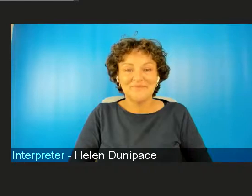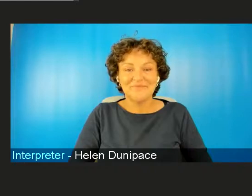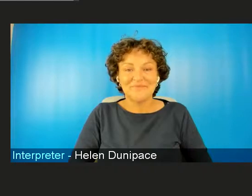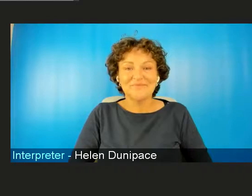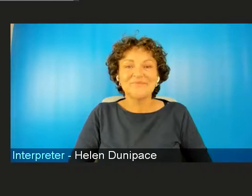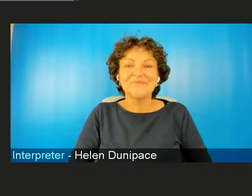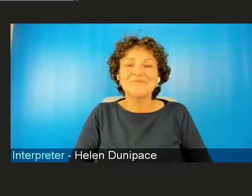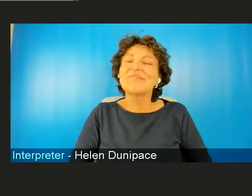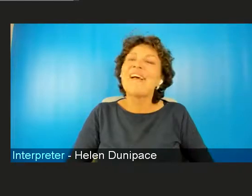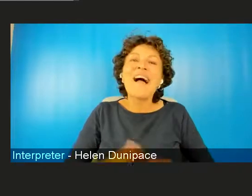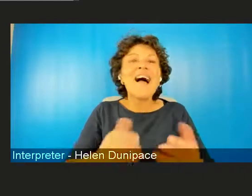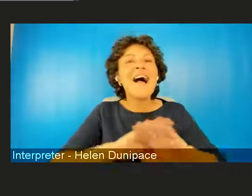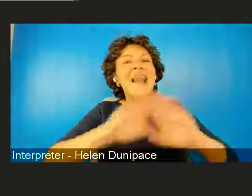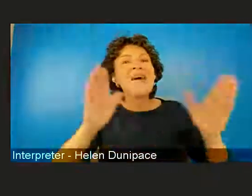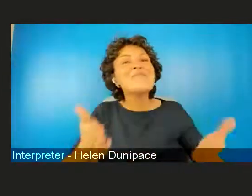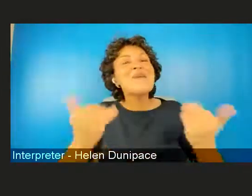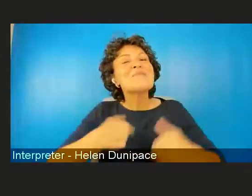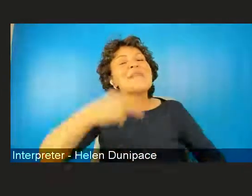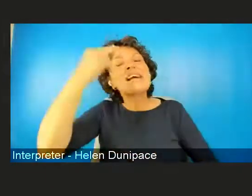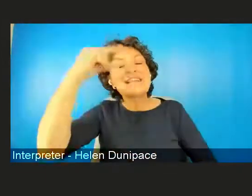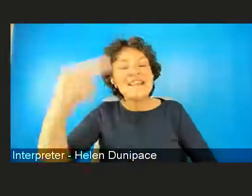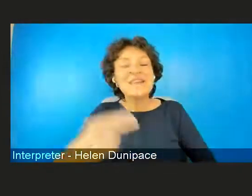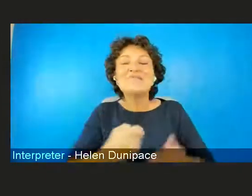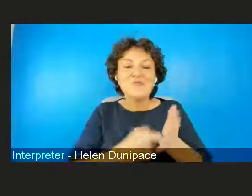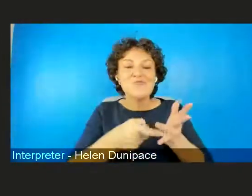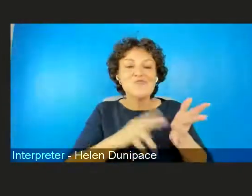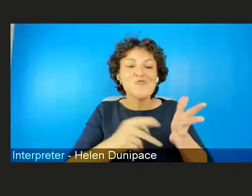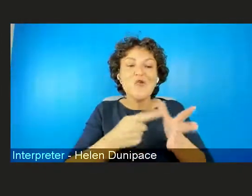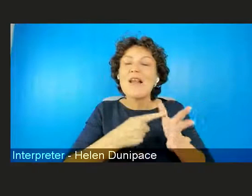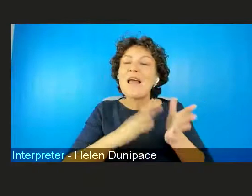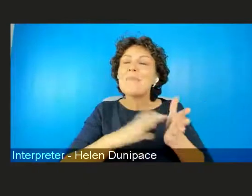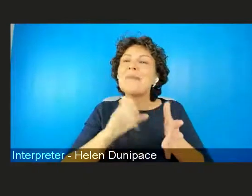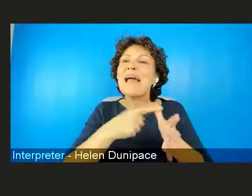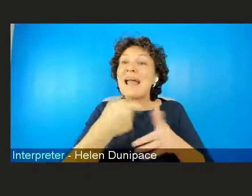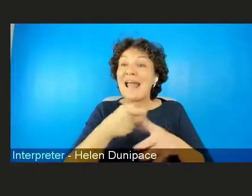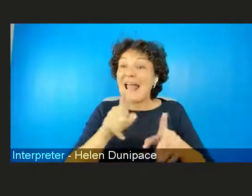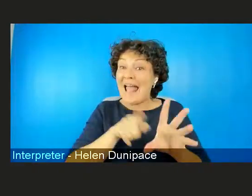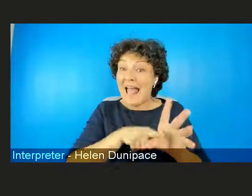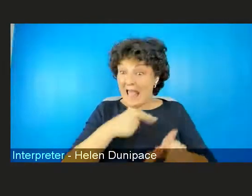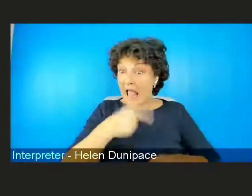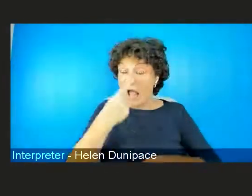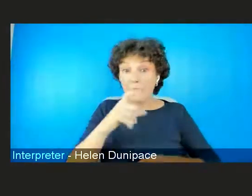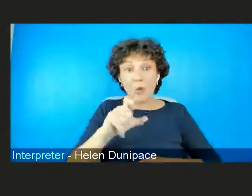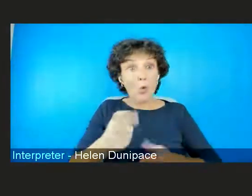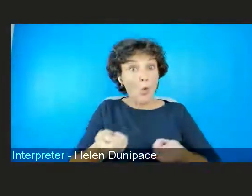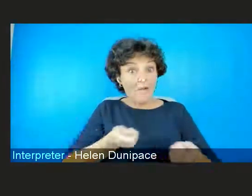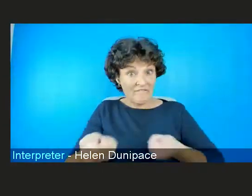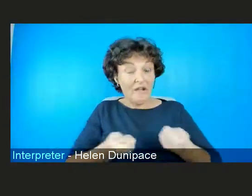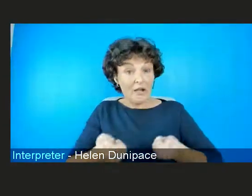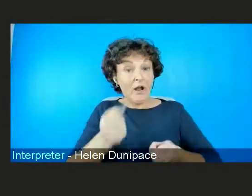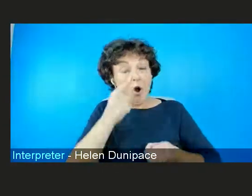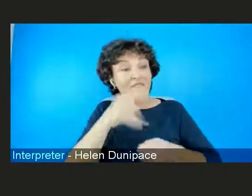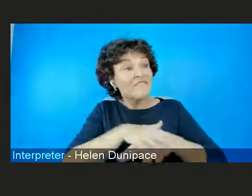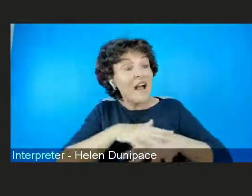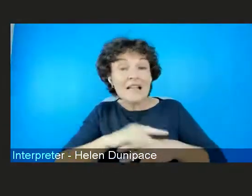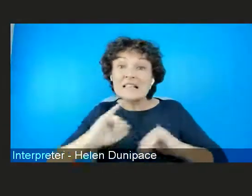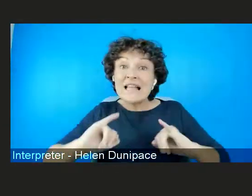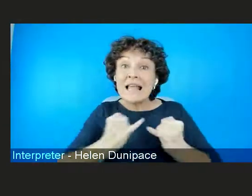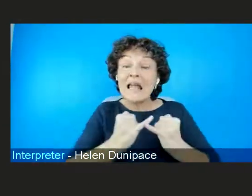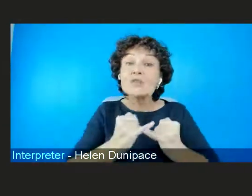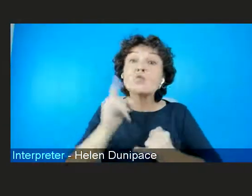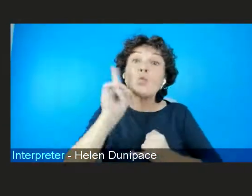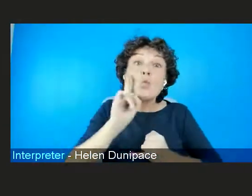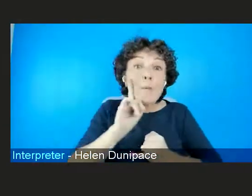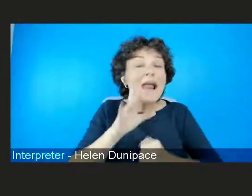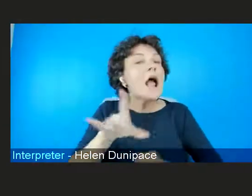Welcome, I'm Rona Mackay, MSP, co-convener of the Cross Party Group on Men's Violence Against Women and Girls and also a member of